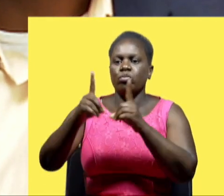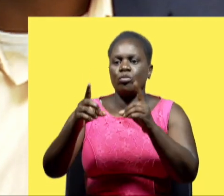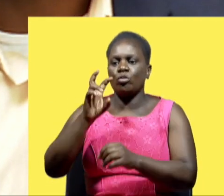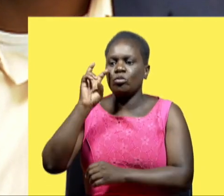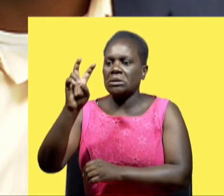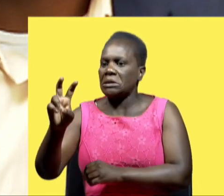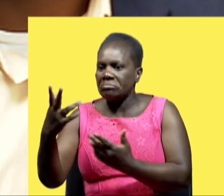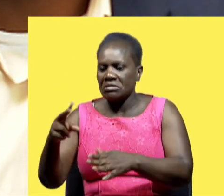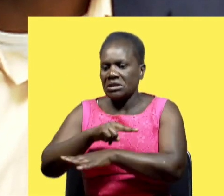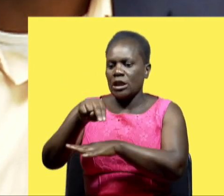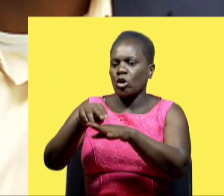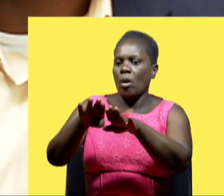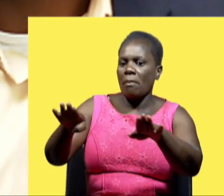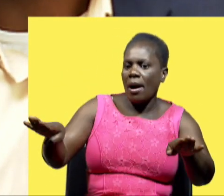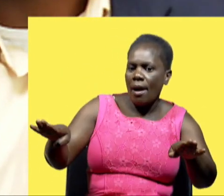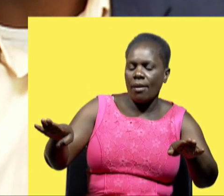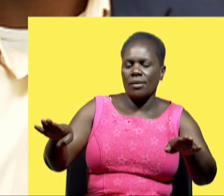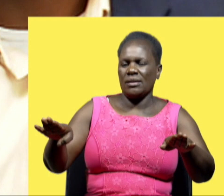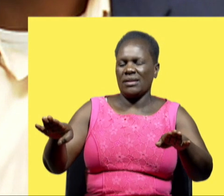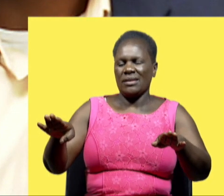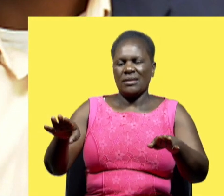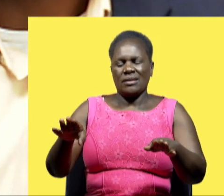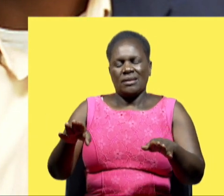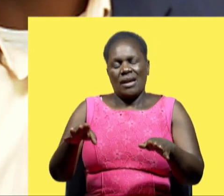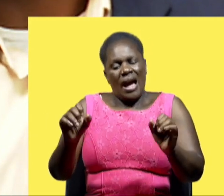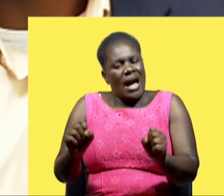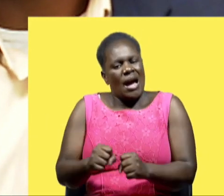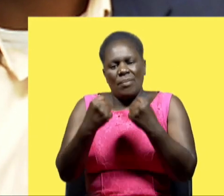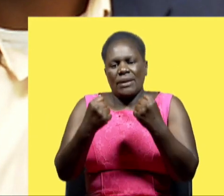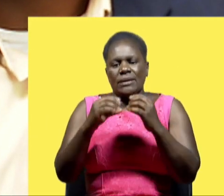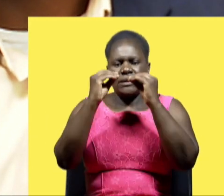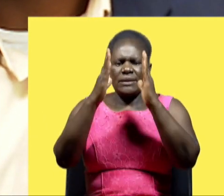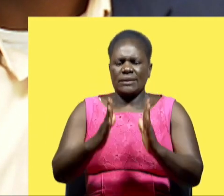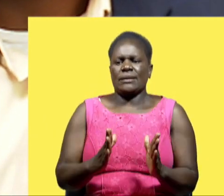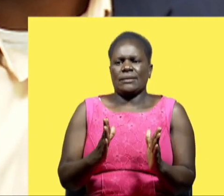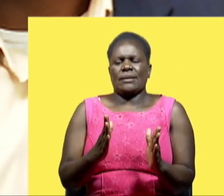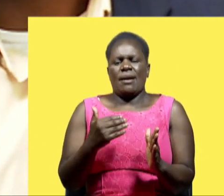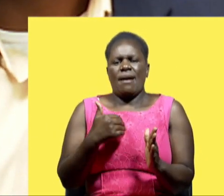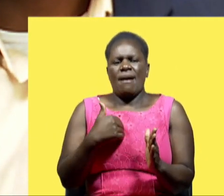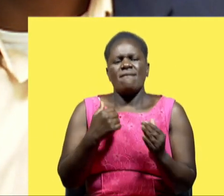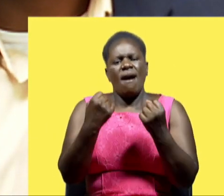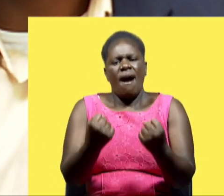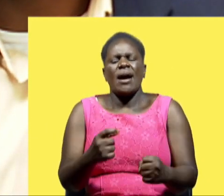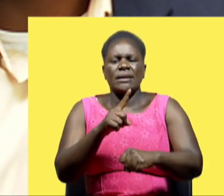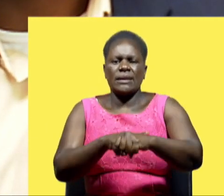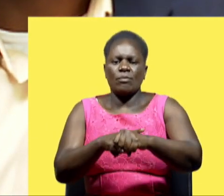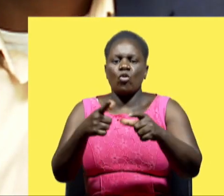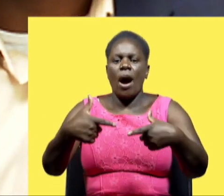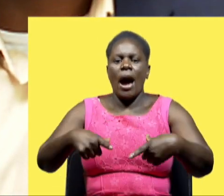an excursion maybe to the national park for some reason uh you'd find some teachers having maybe some difficulty